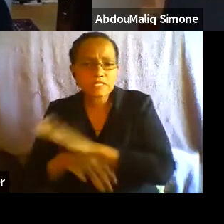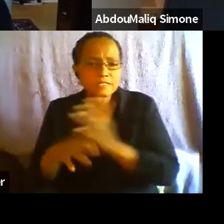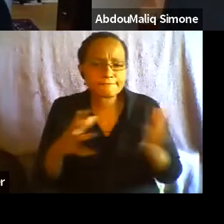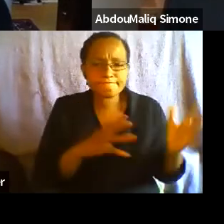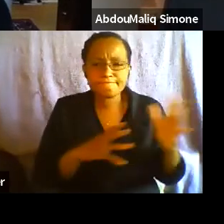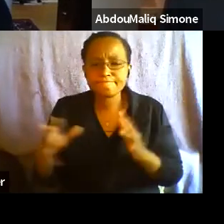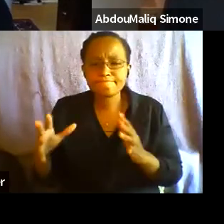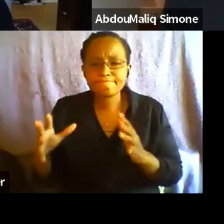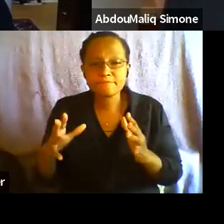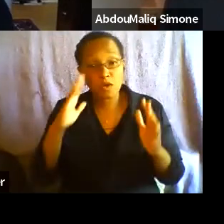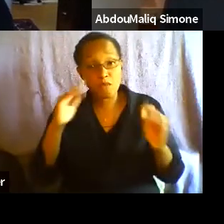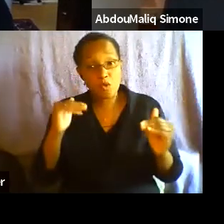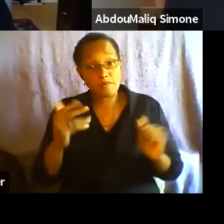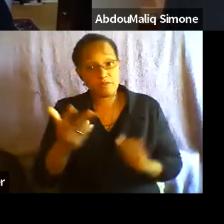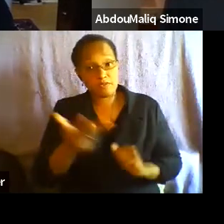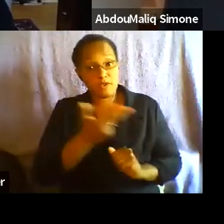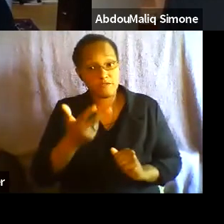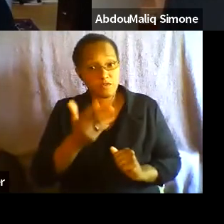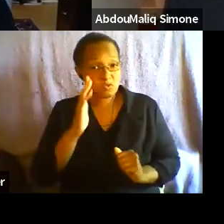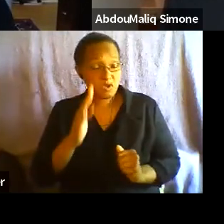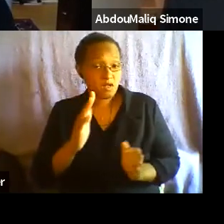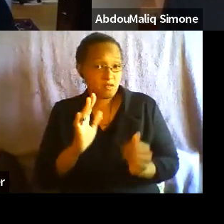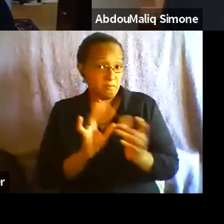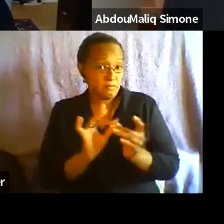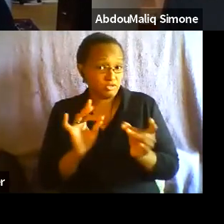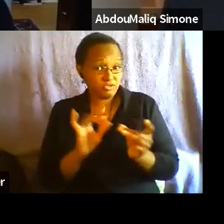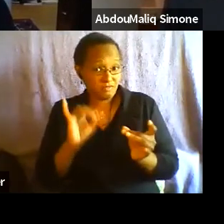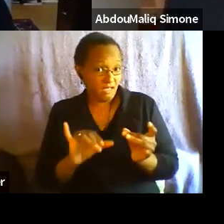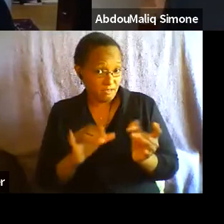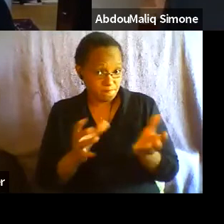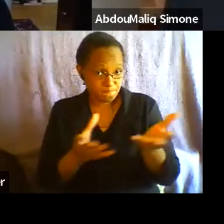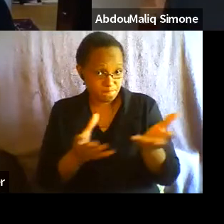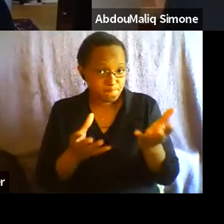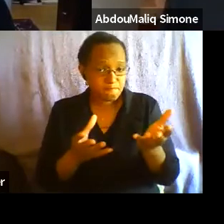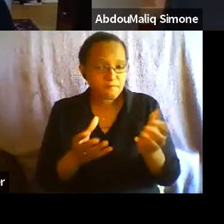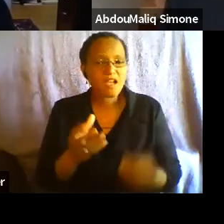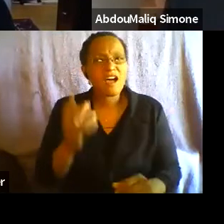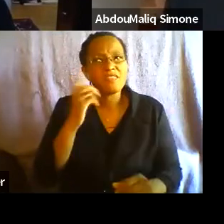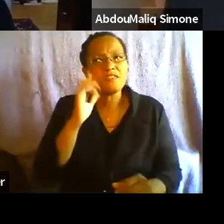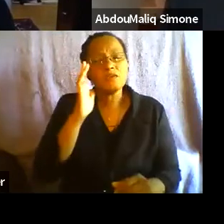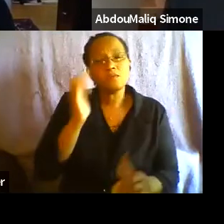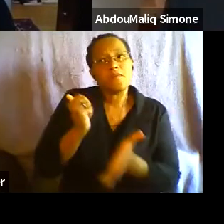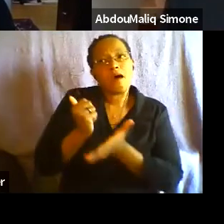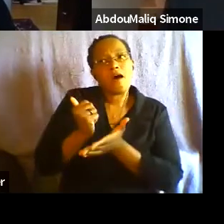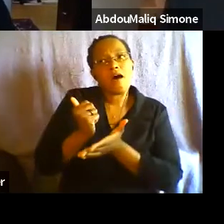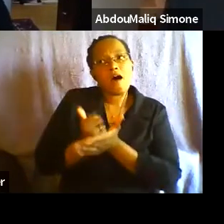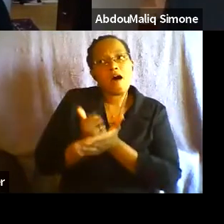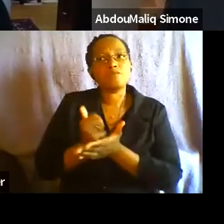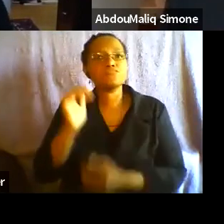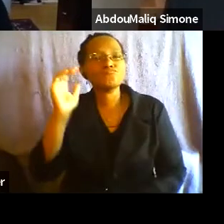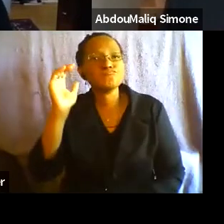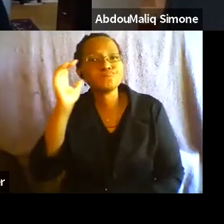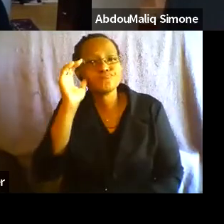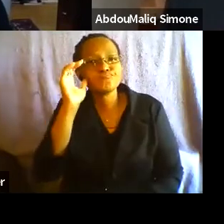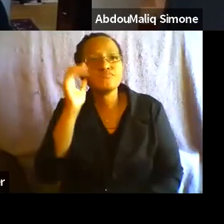this kind of as you see fit. And I think it's helpful to hear and maybe continue